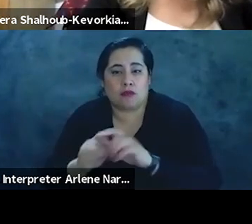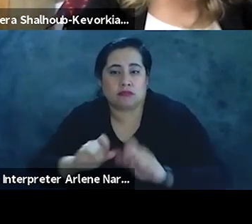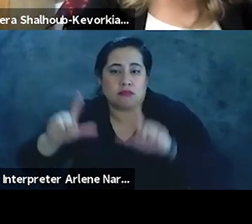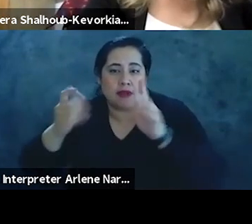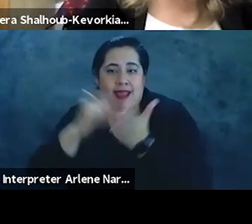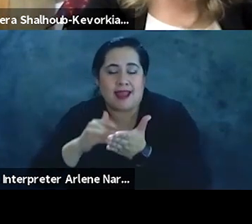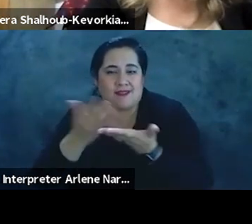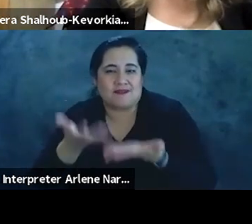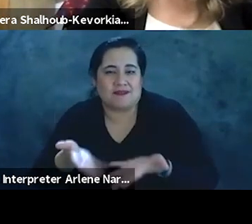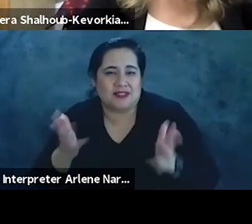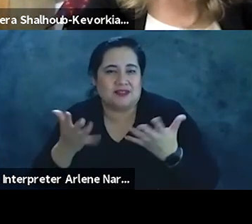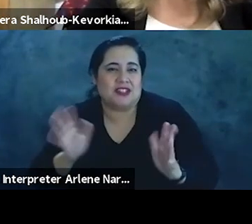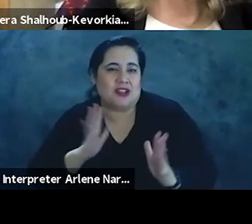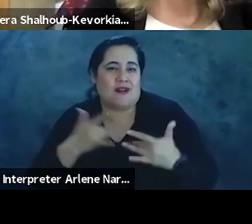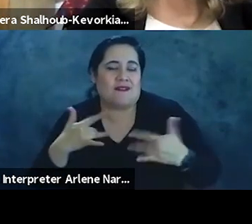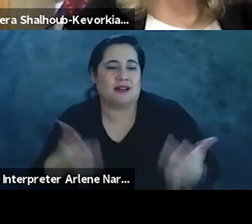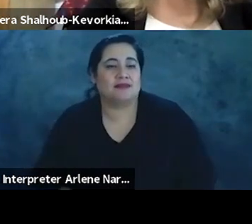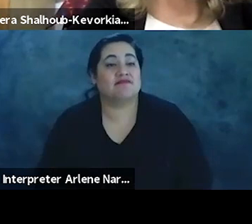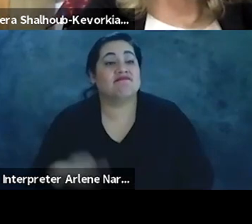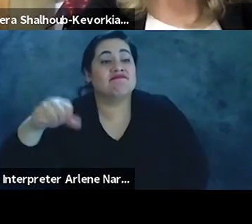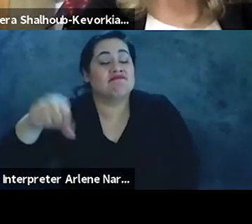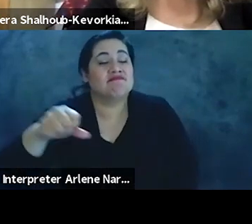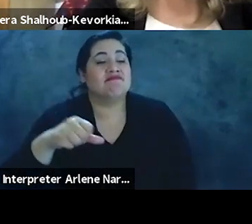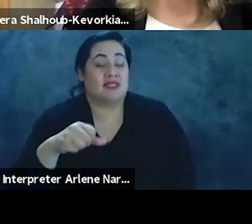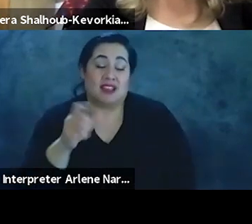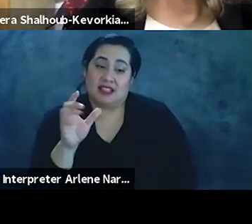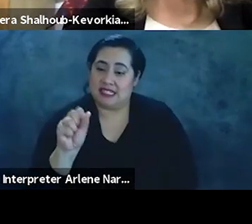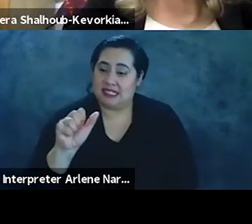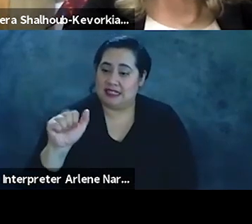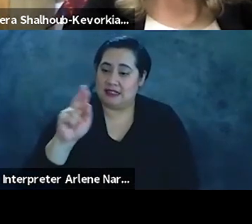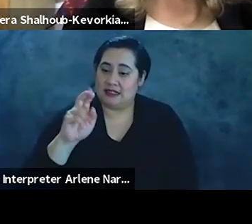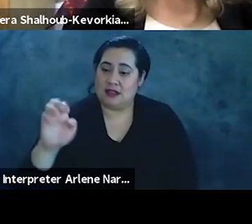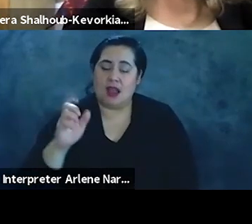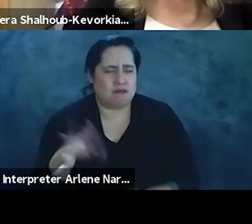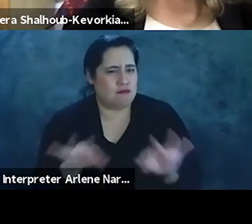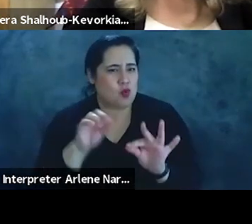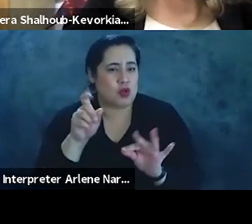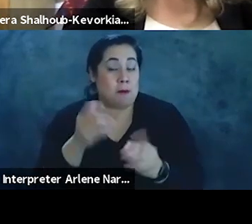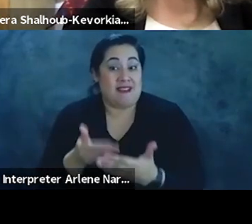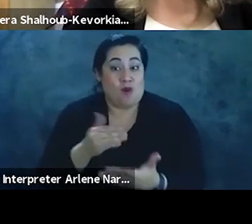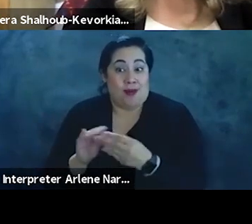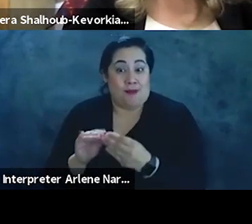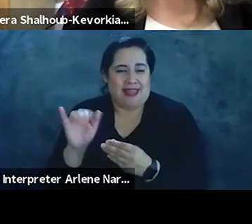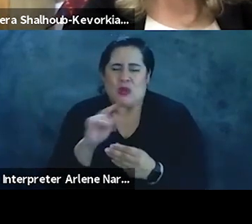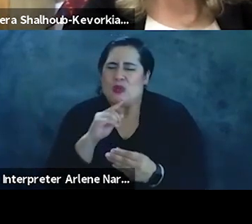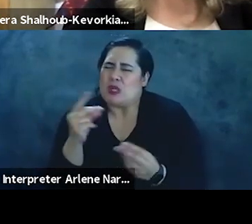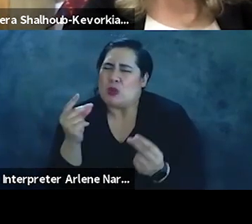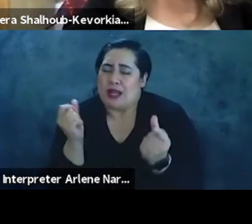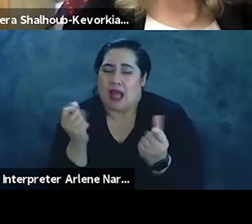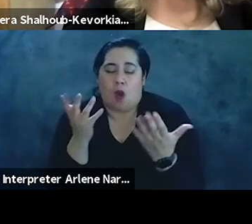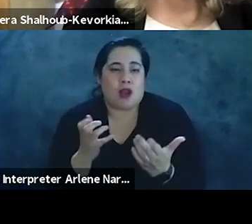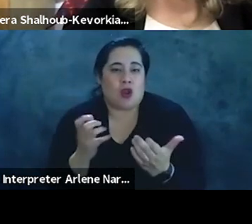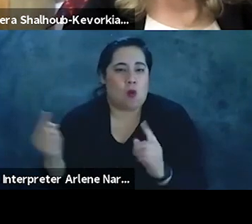yeah that's that's an important question i just want to just before i talk about that just super super quickly